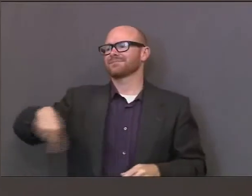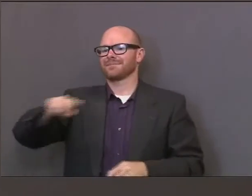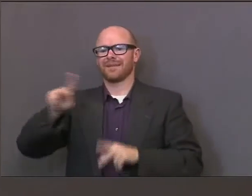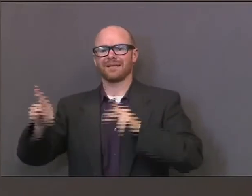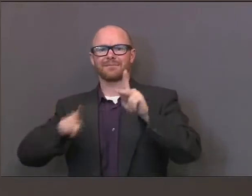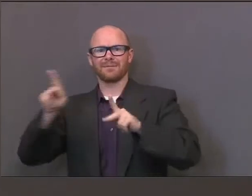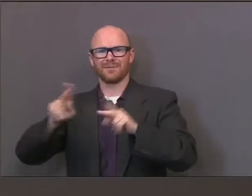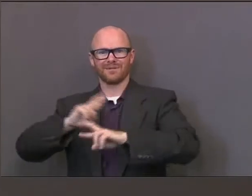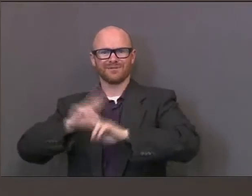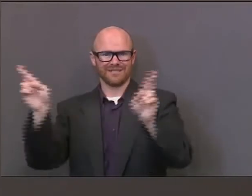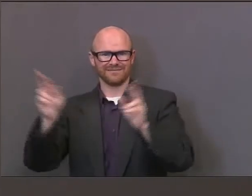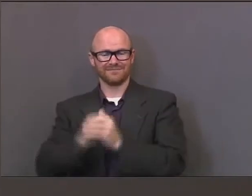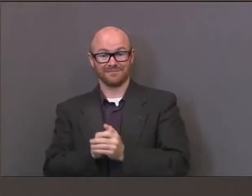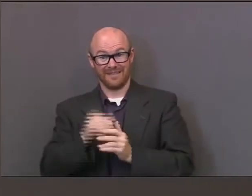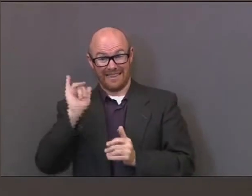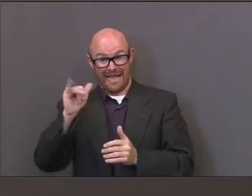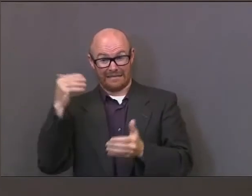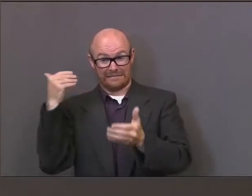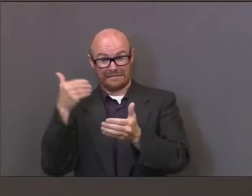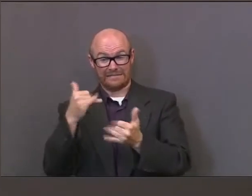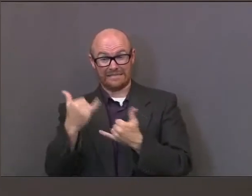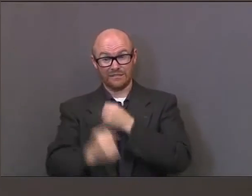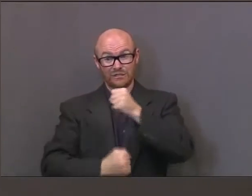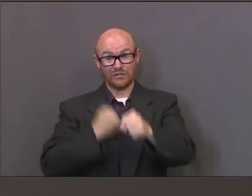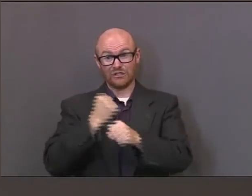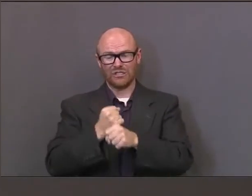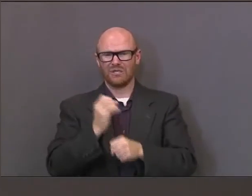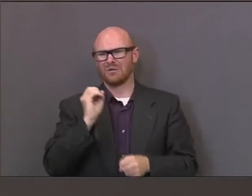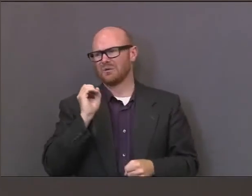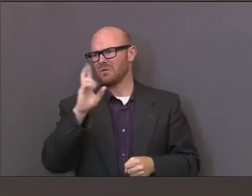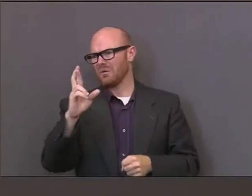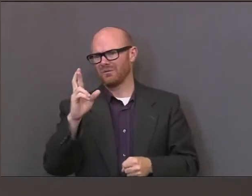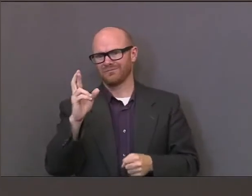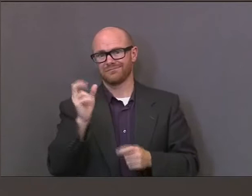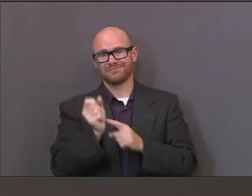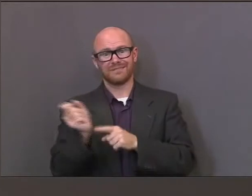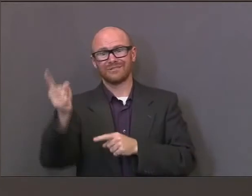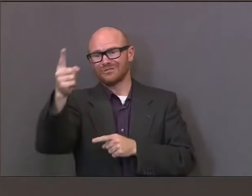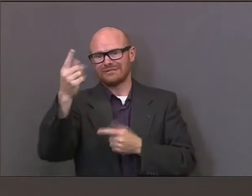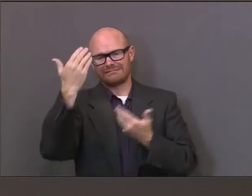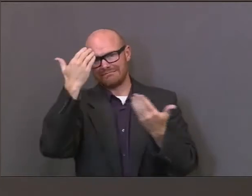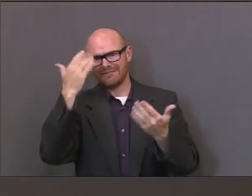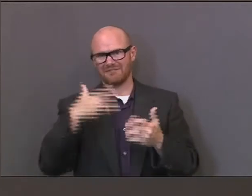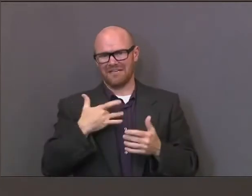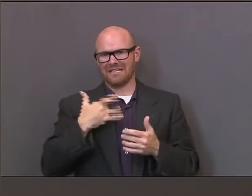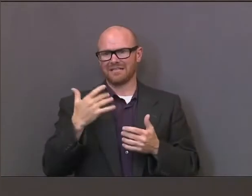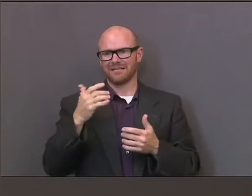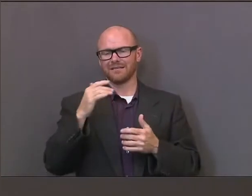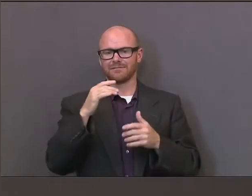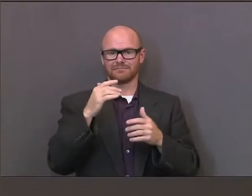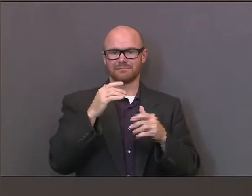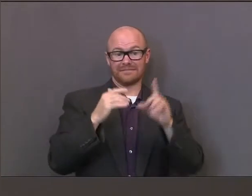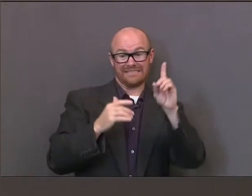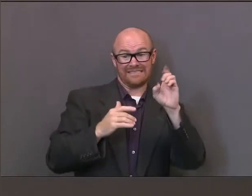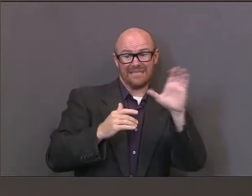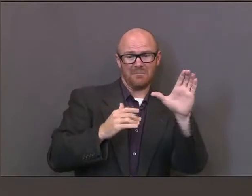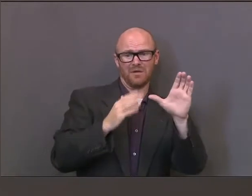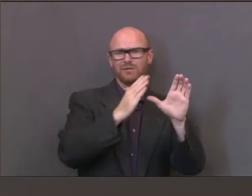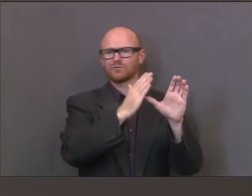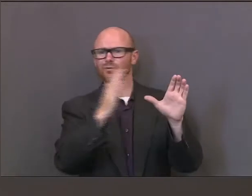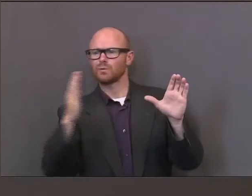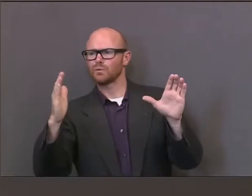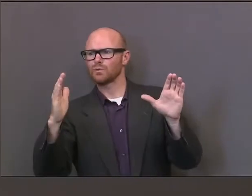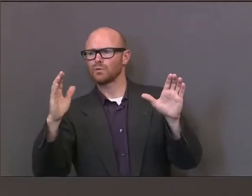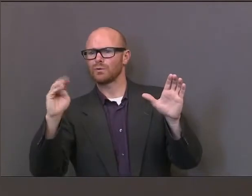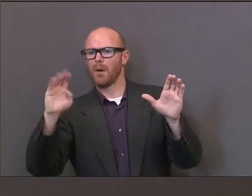And whether that's by the end of this year, a lot of people think by the end of the first quarter of 2021, again, that's something we'll